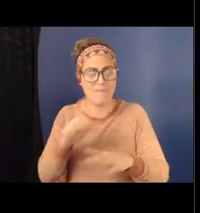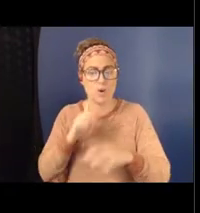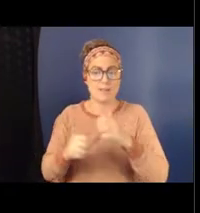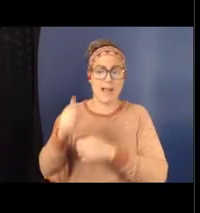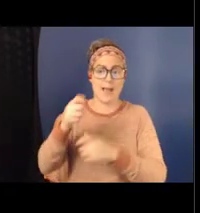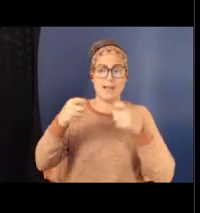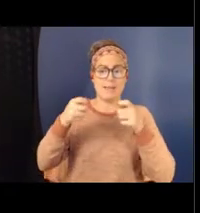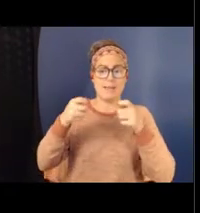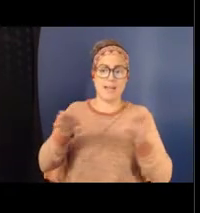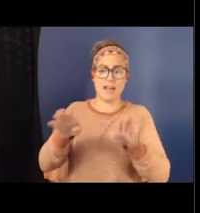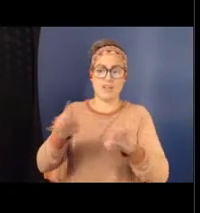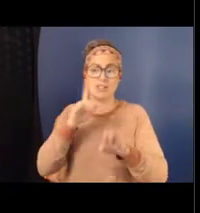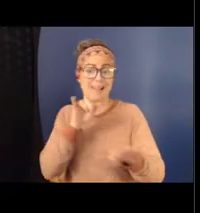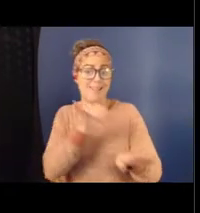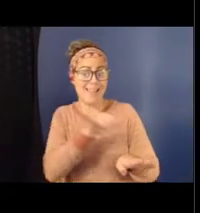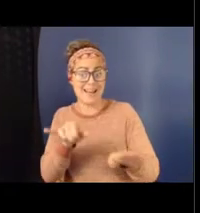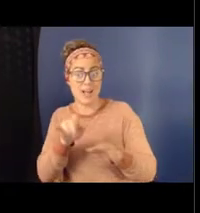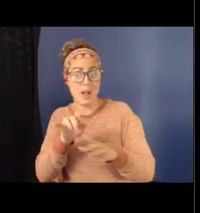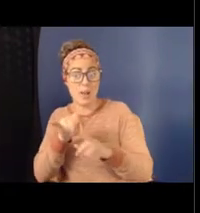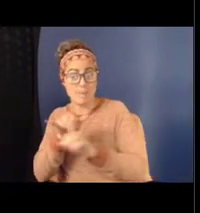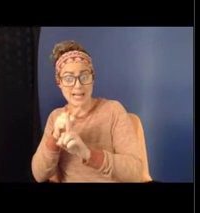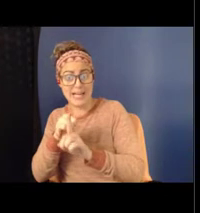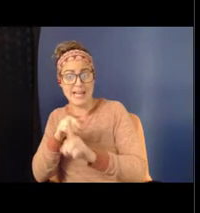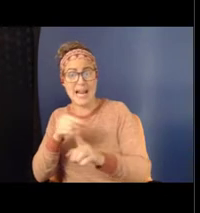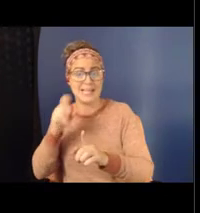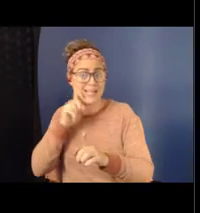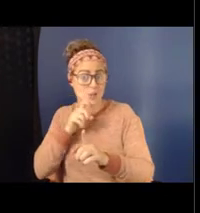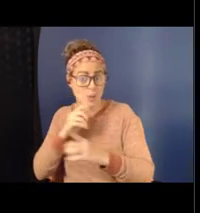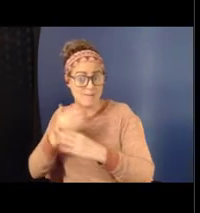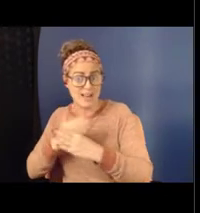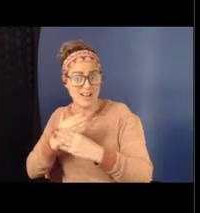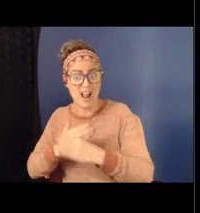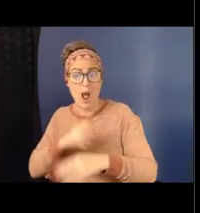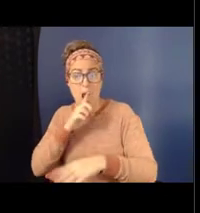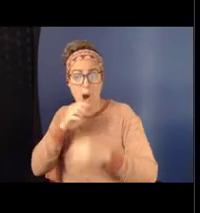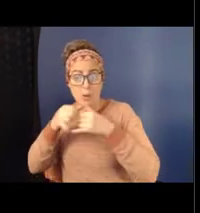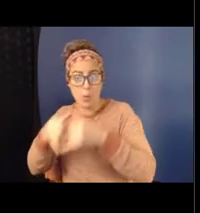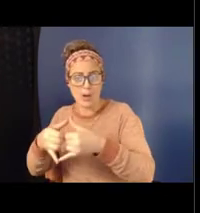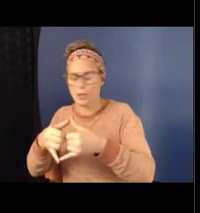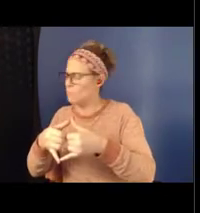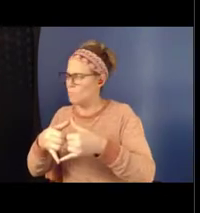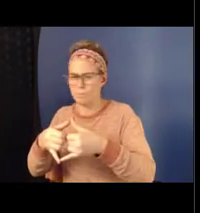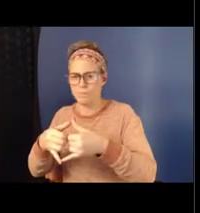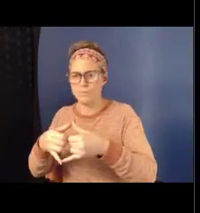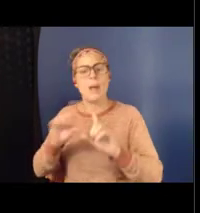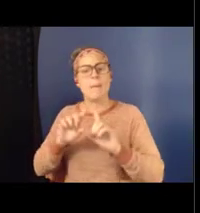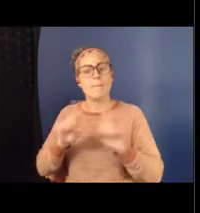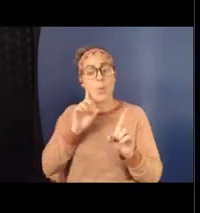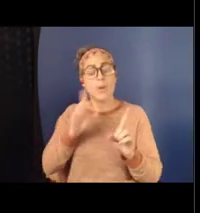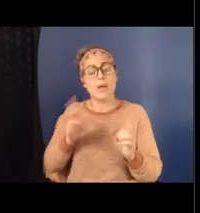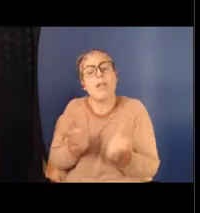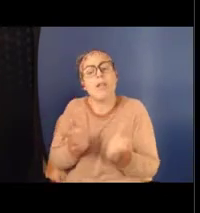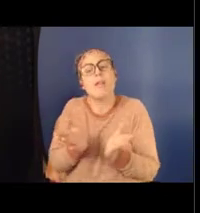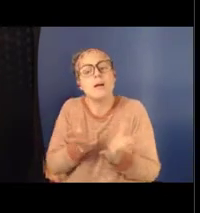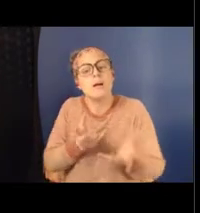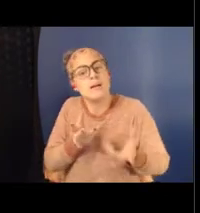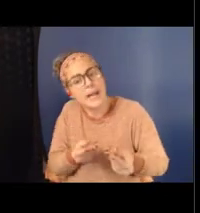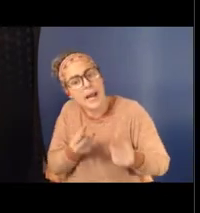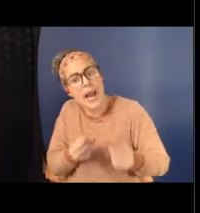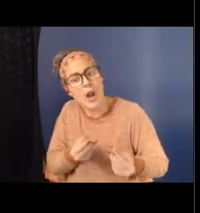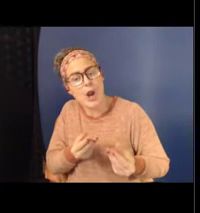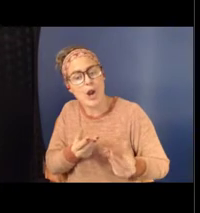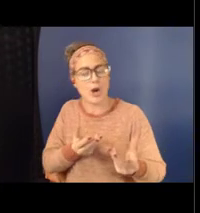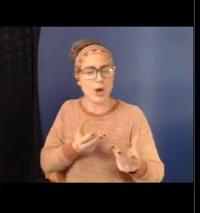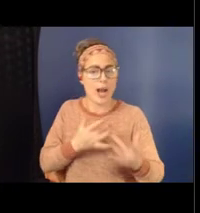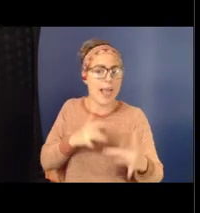violence are rewarded and instead foster cultures of collective care, empathy, and psychoeducation regarding the ways that